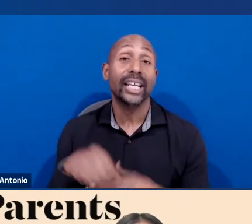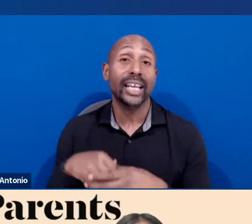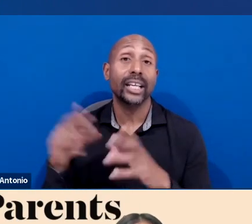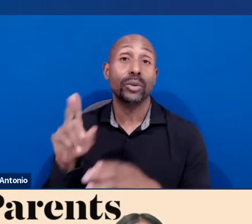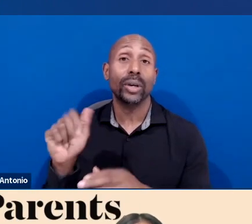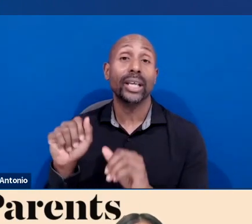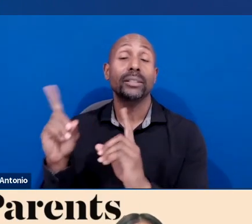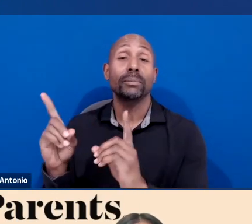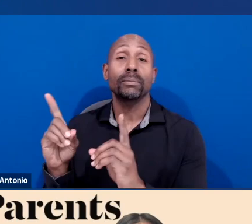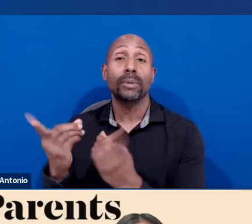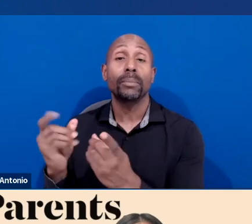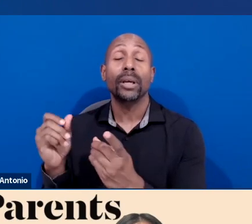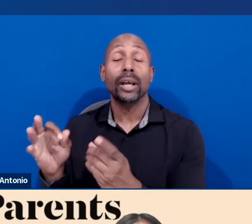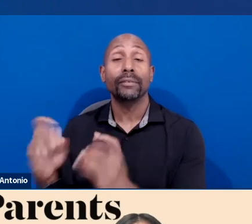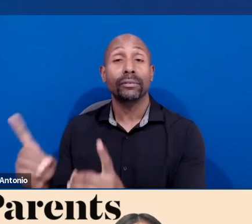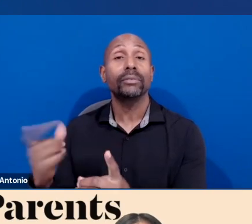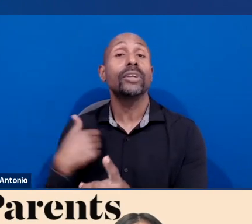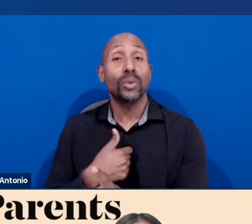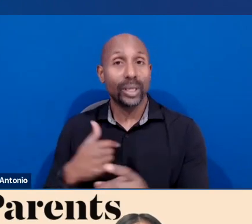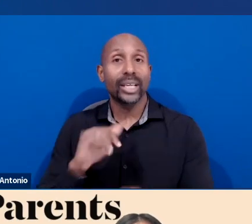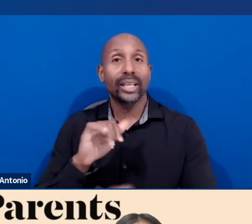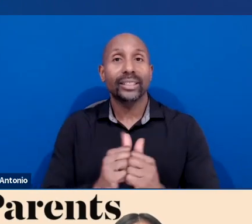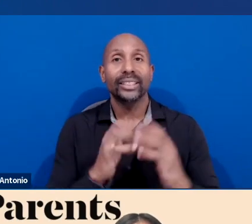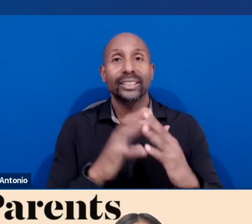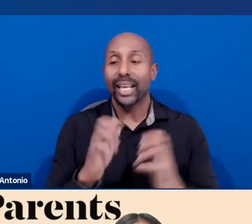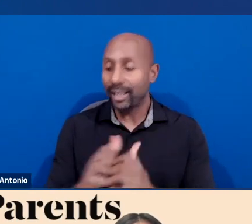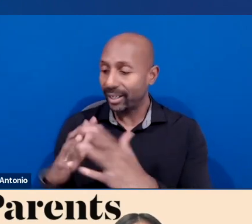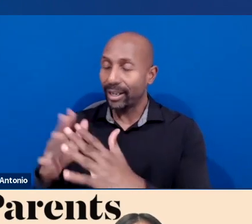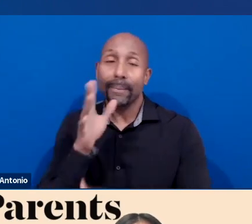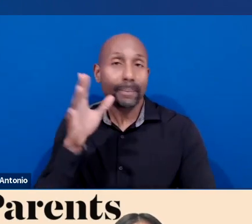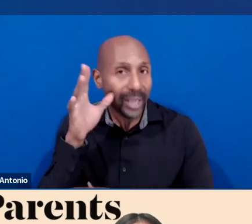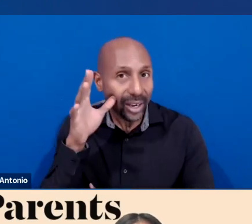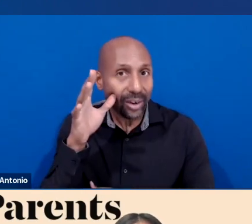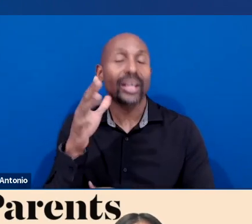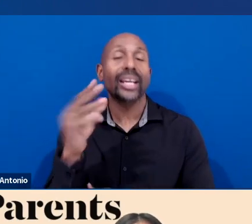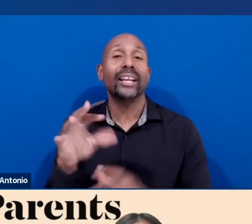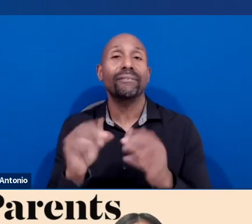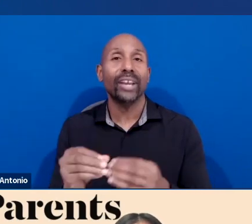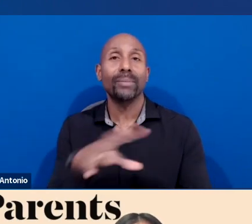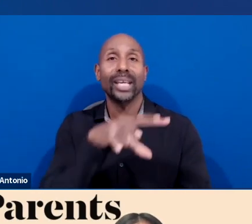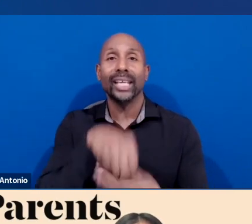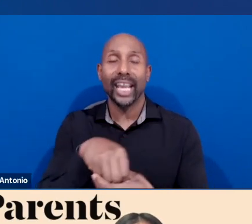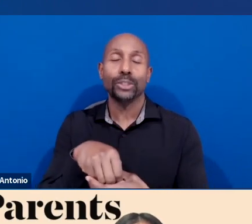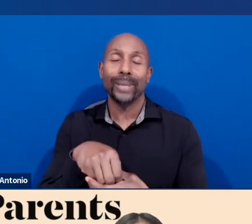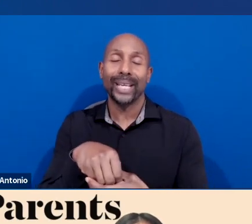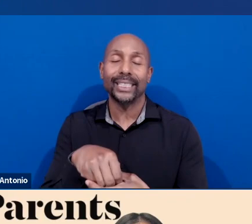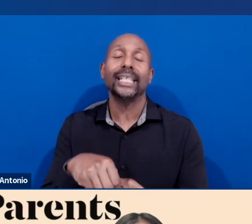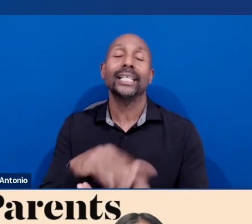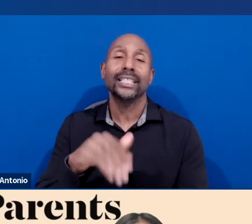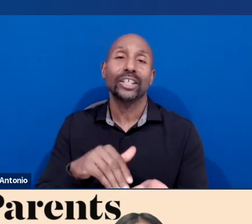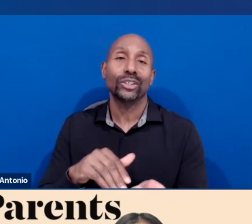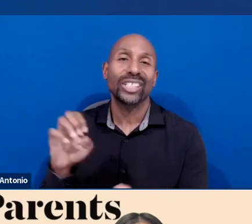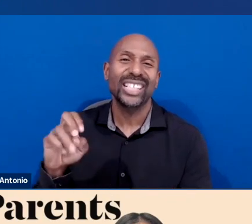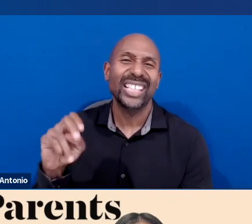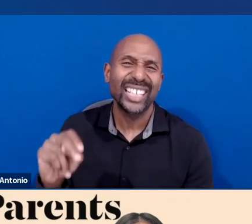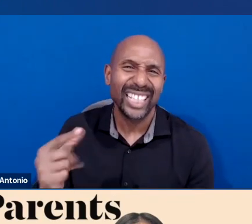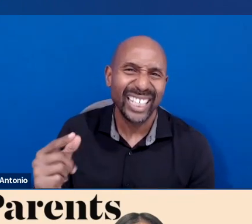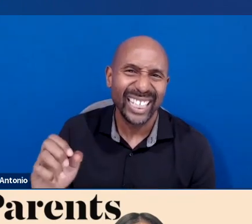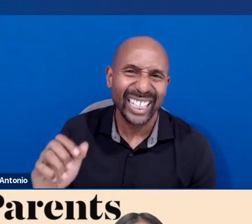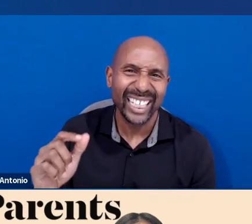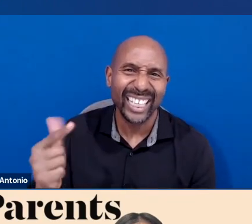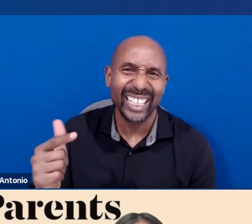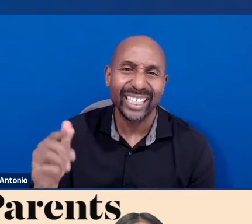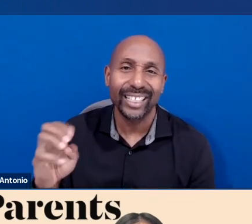fund parent and family engagement centers. And they can help. The parent training and information